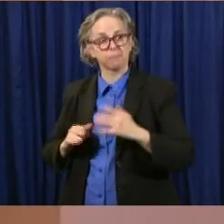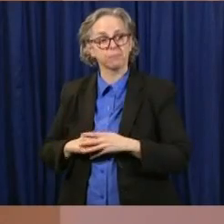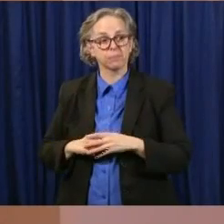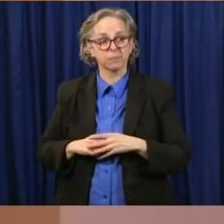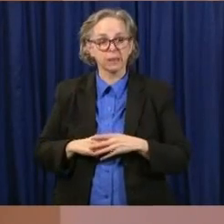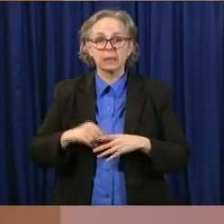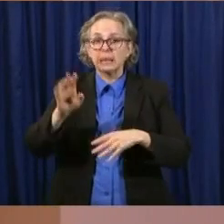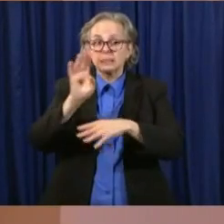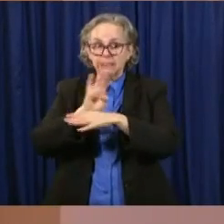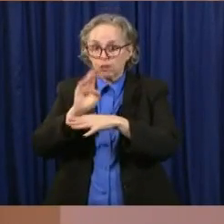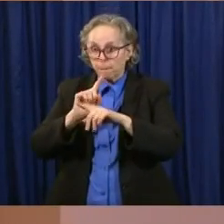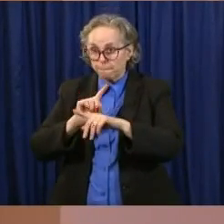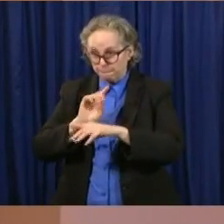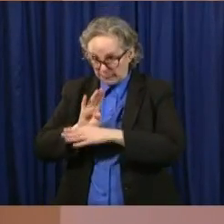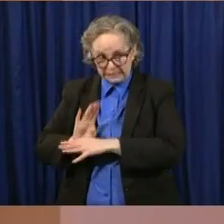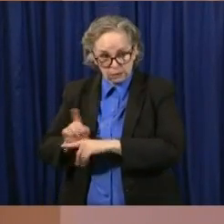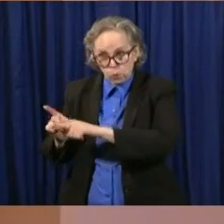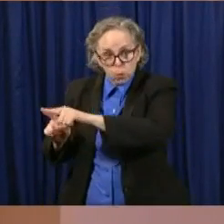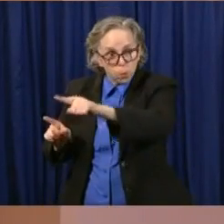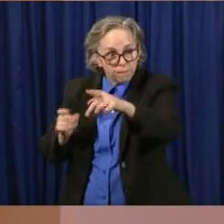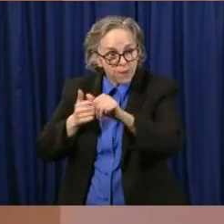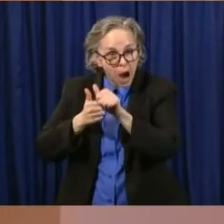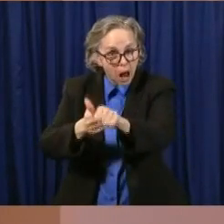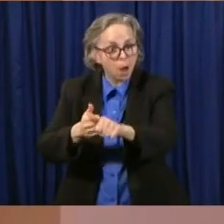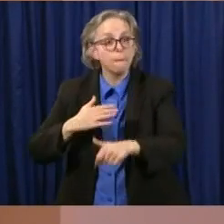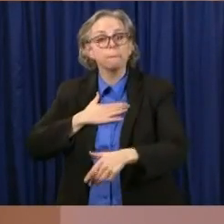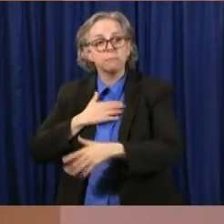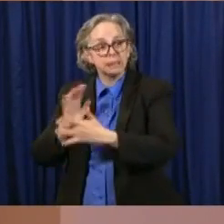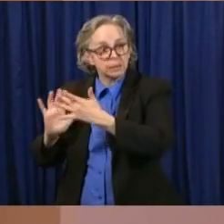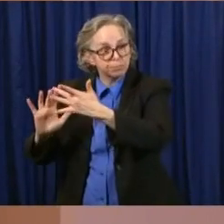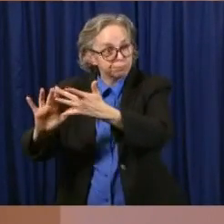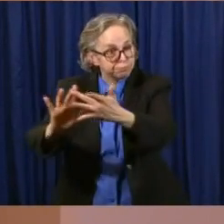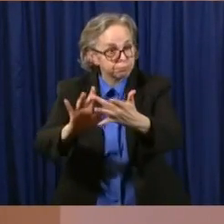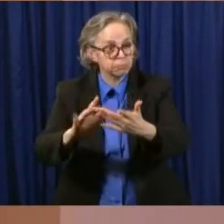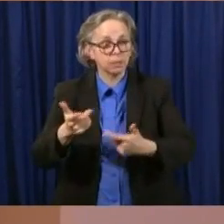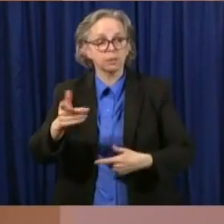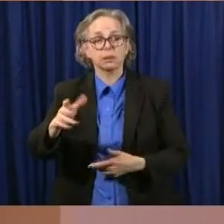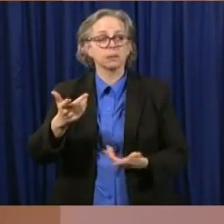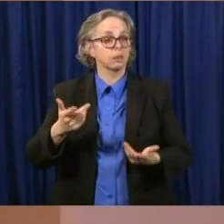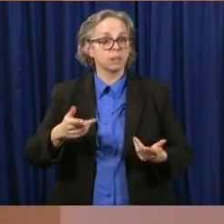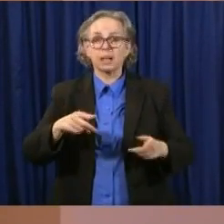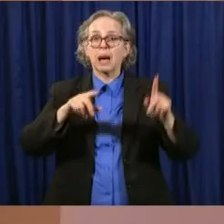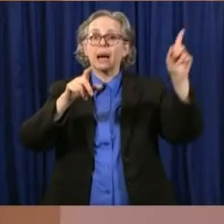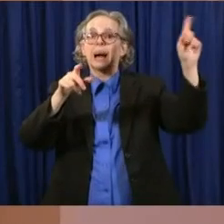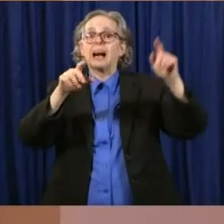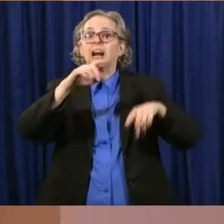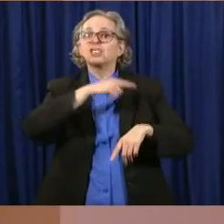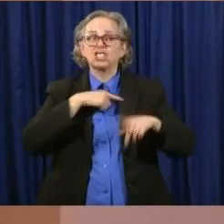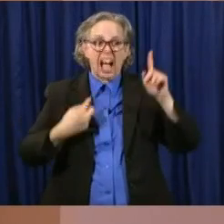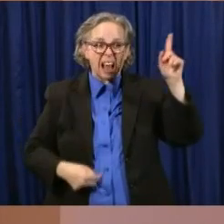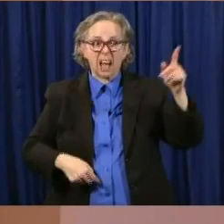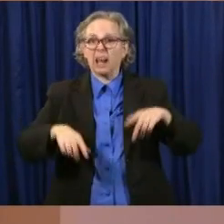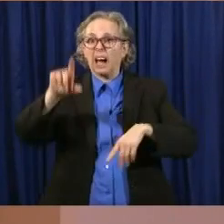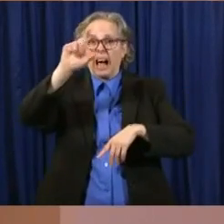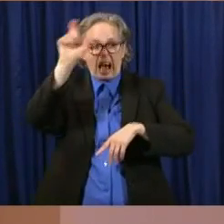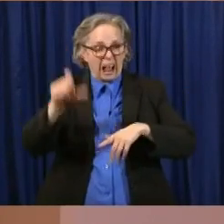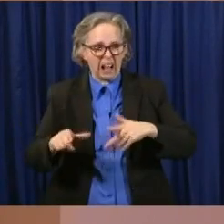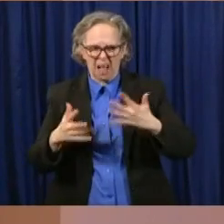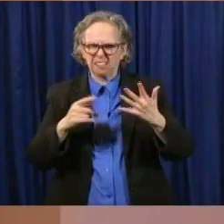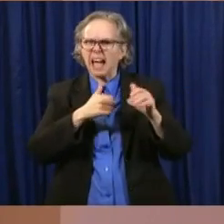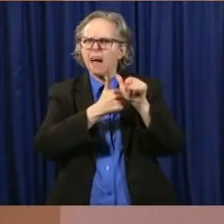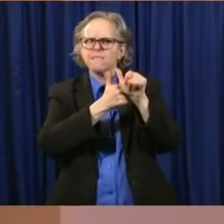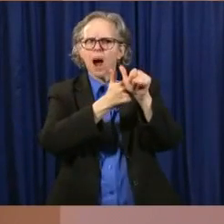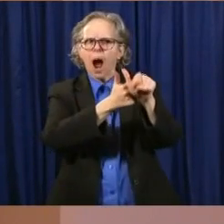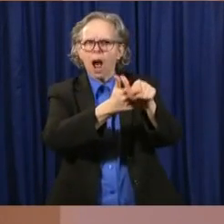both who have operated in China and Italy and other countries have successfully operated with these, with these protocols